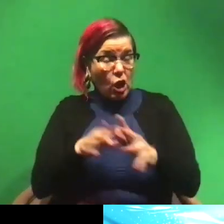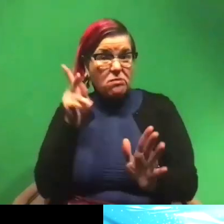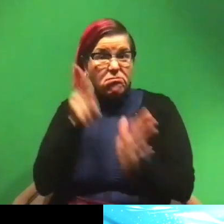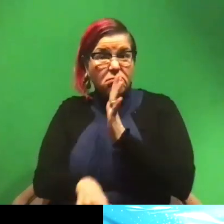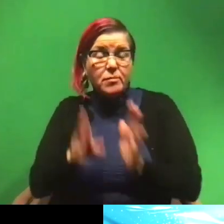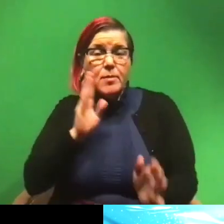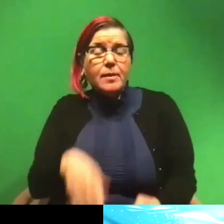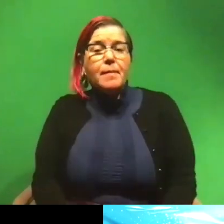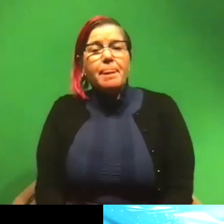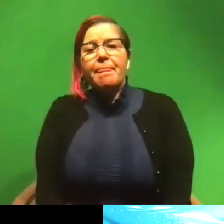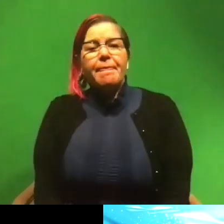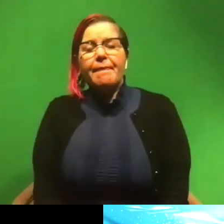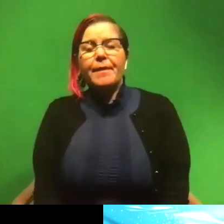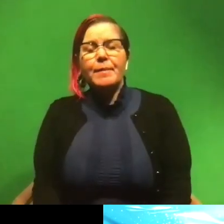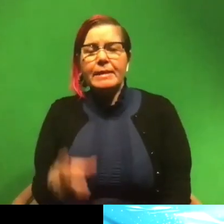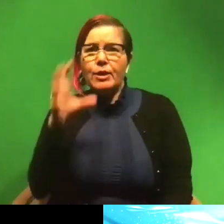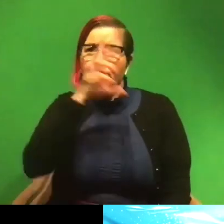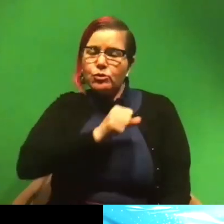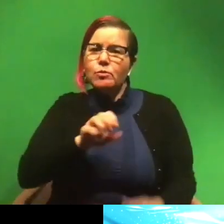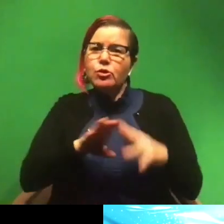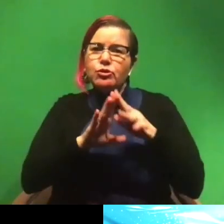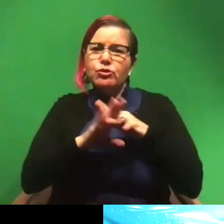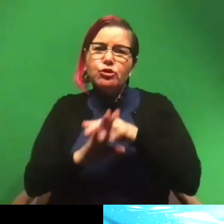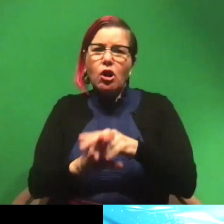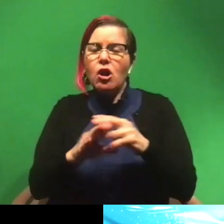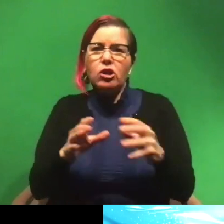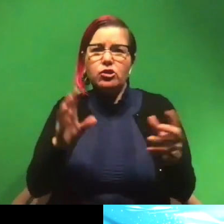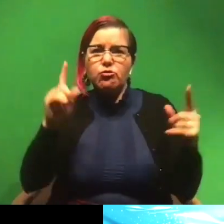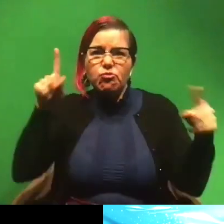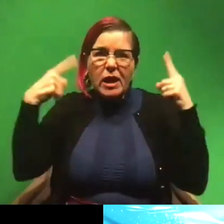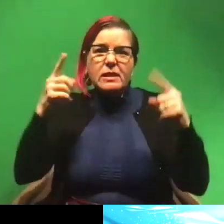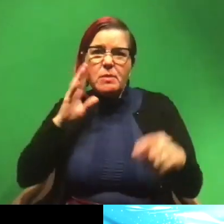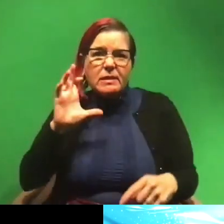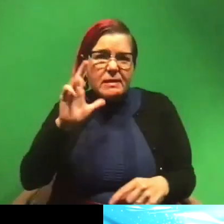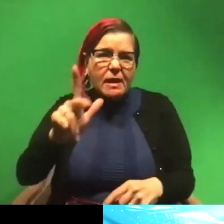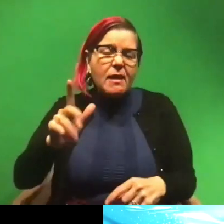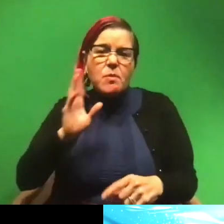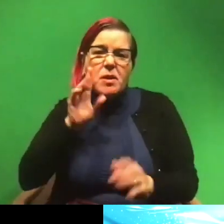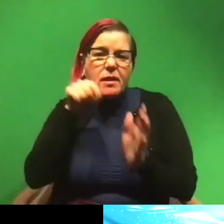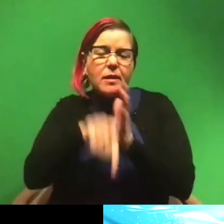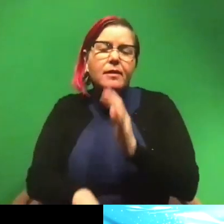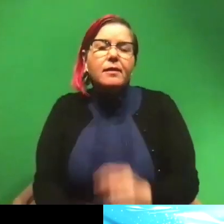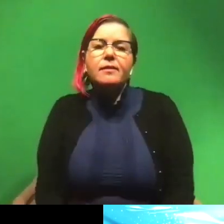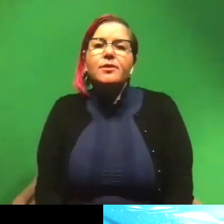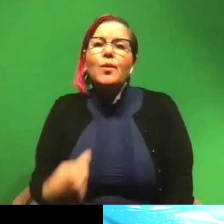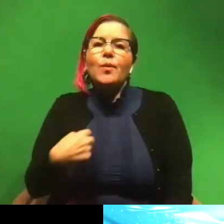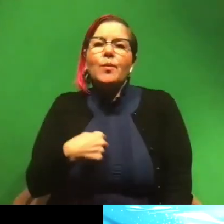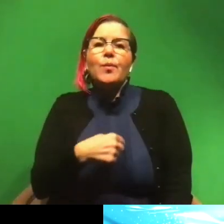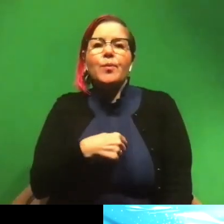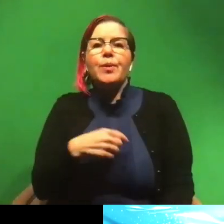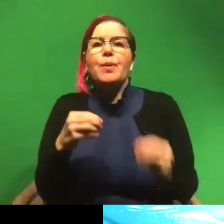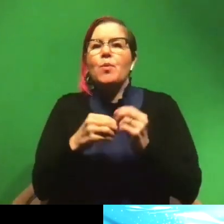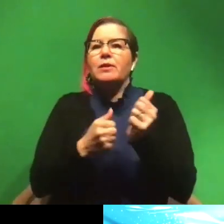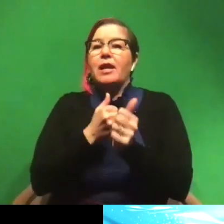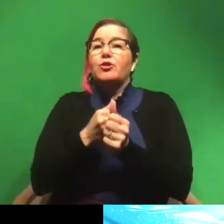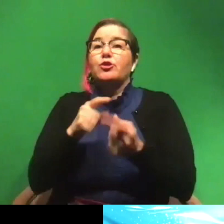kinds of things because they think sharks are just maniacs that are going to attack them. And we're more, a lot more dangerous